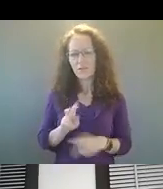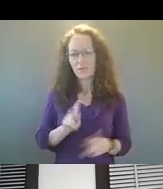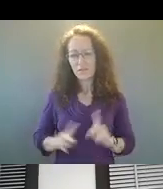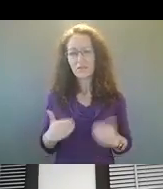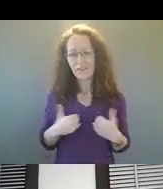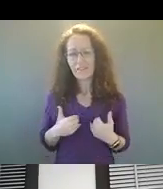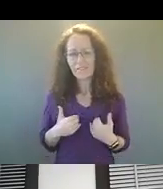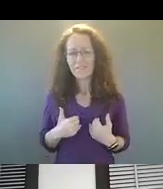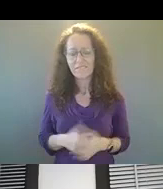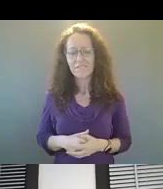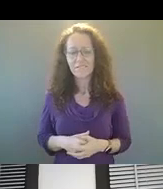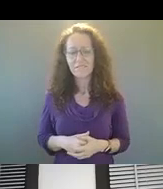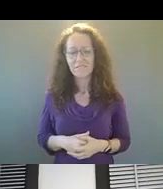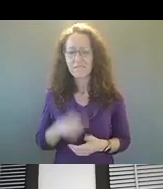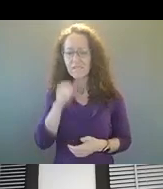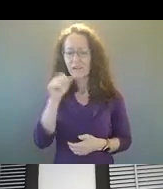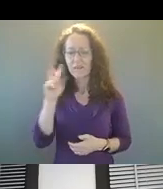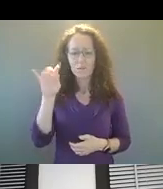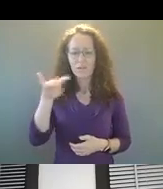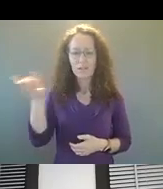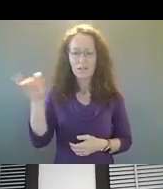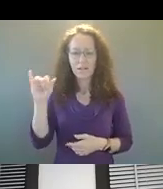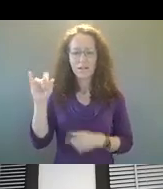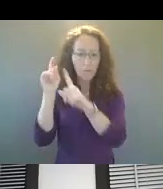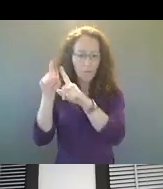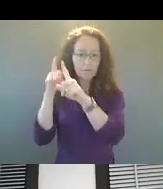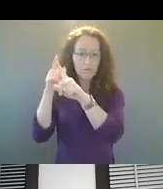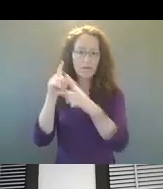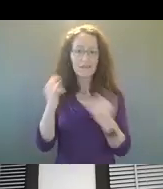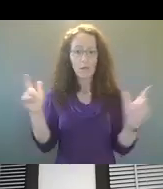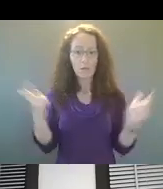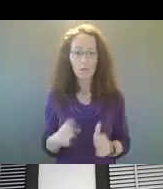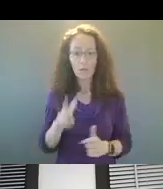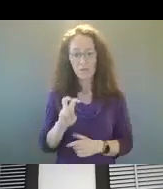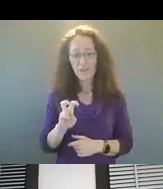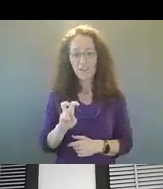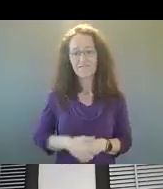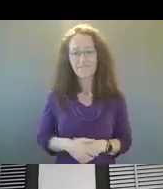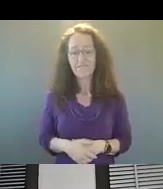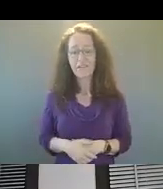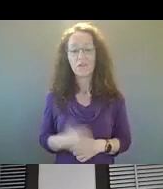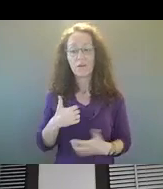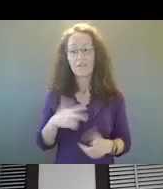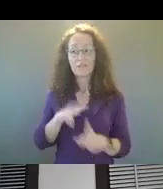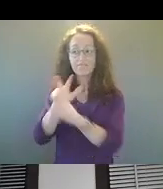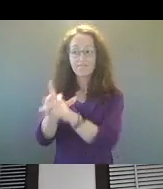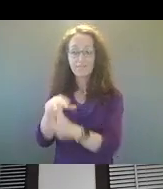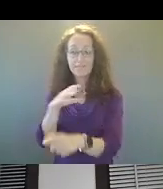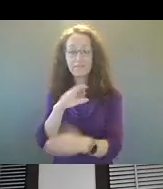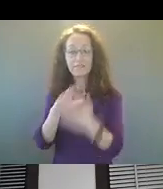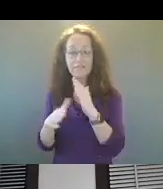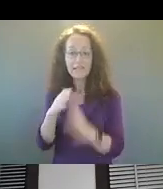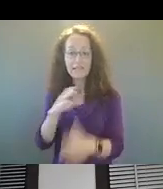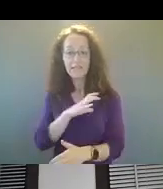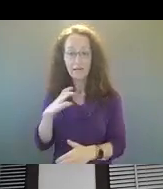Um, um, and again, this is a part of the reason we have went to the city council and, and they've authorized us to do hiring